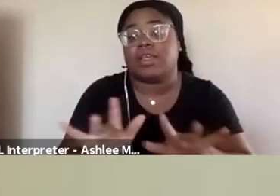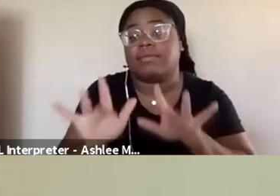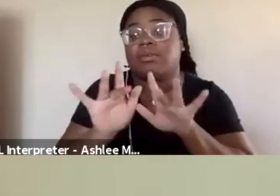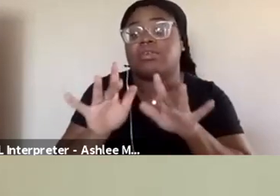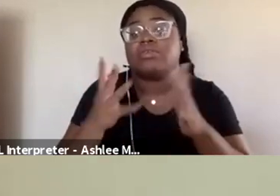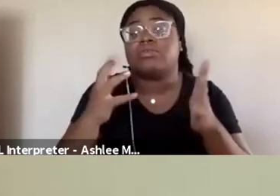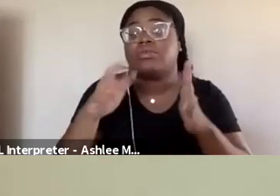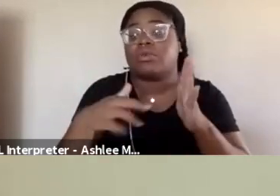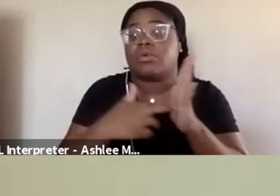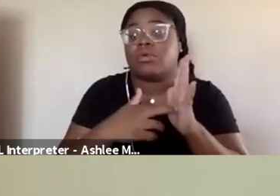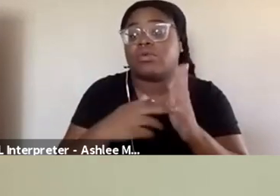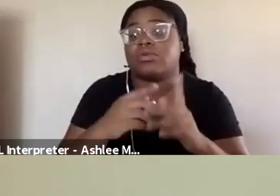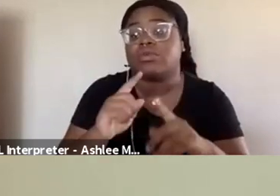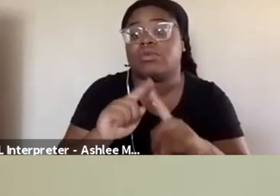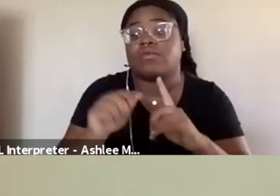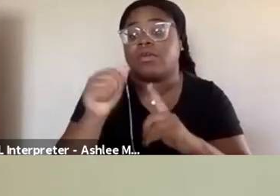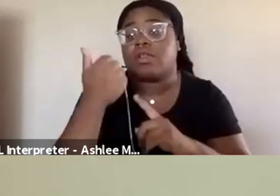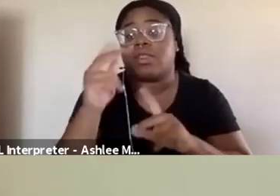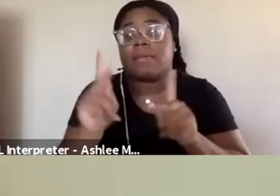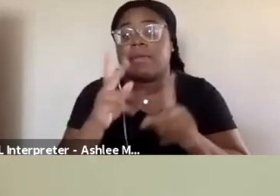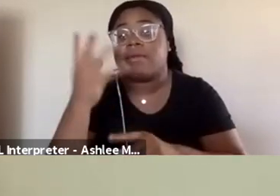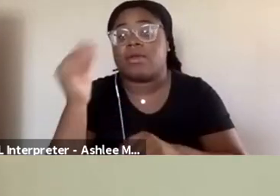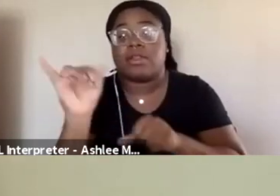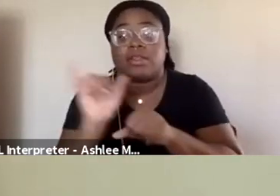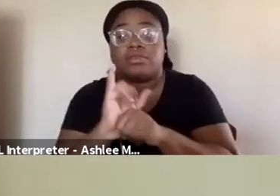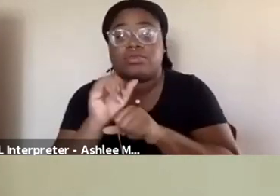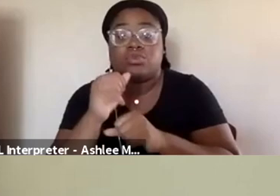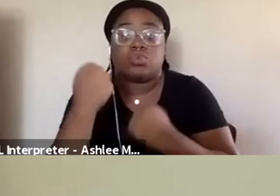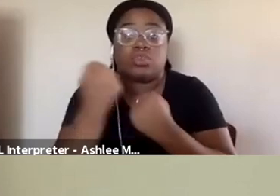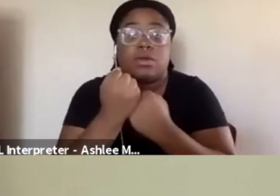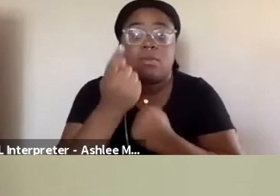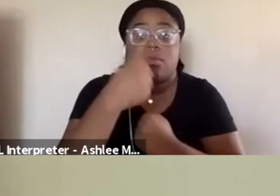uh, stakeholders outside of the industry to act in support of these efforts?